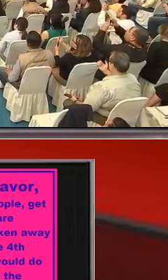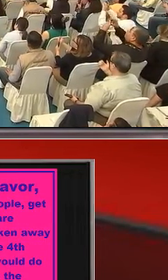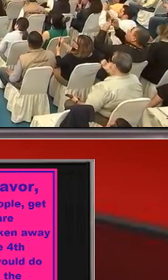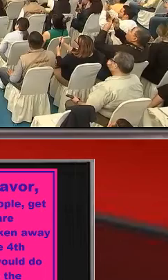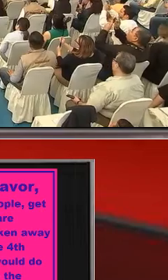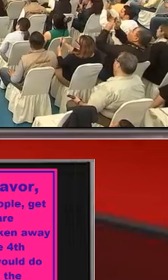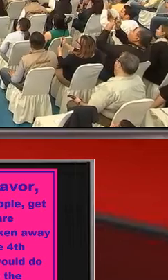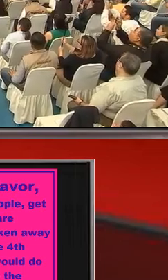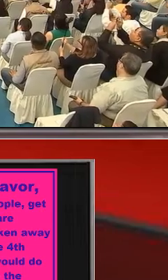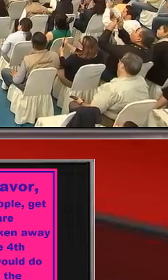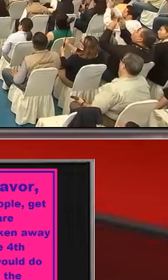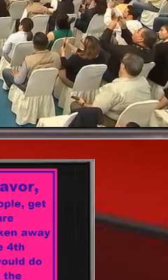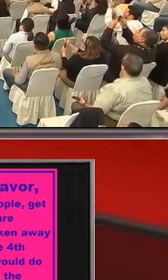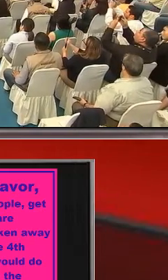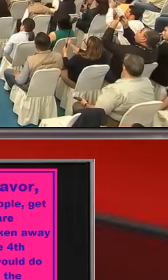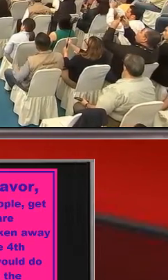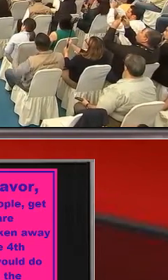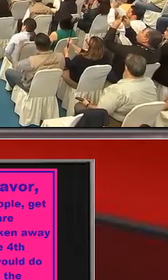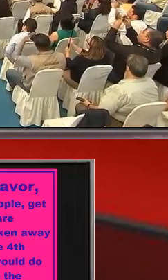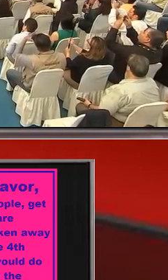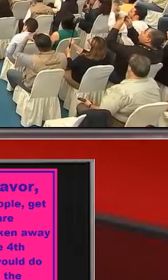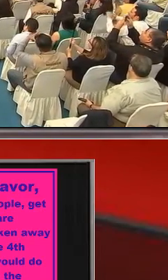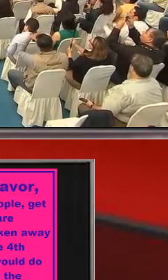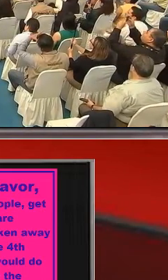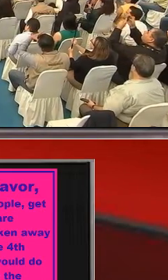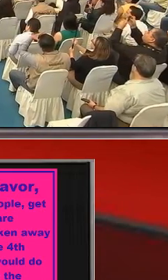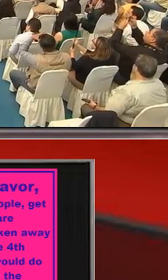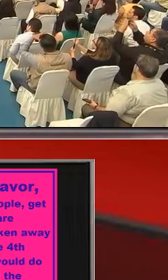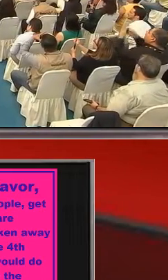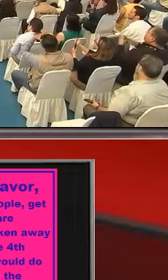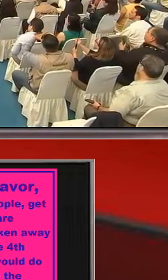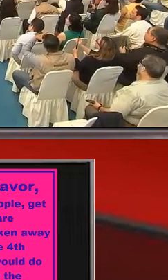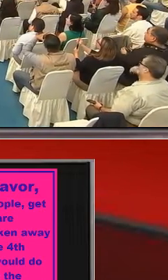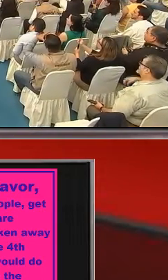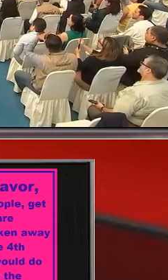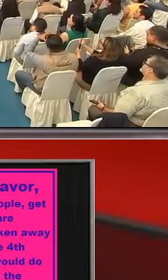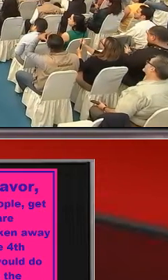million 6 000 million which is billion right